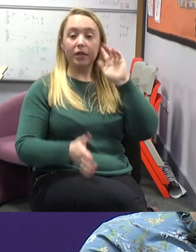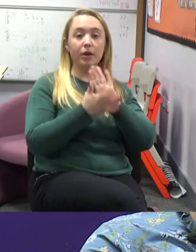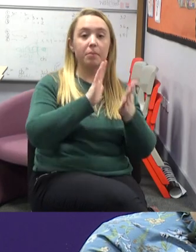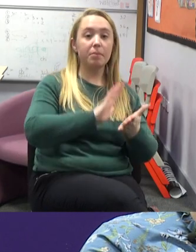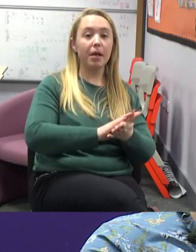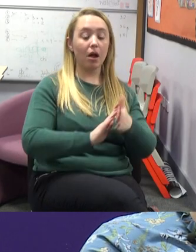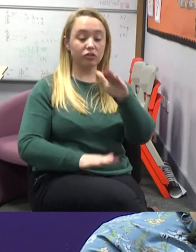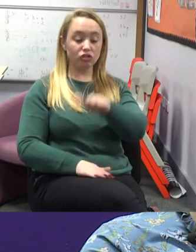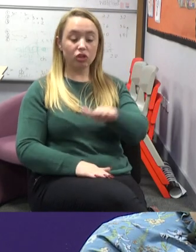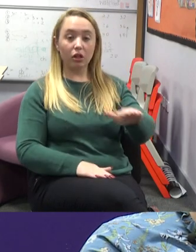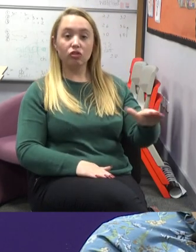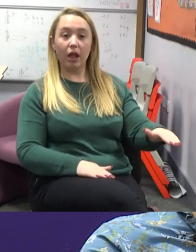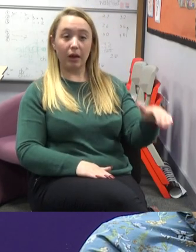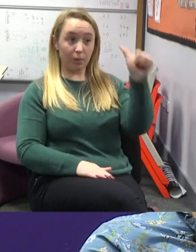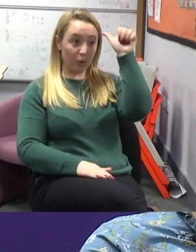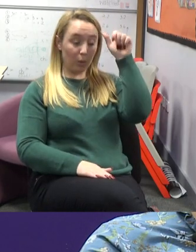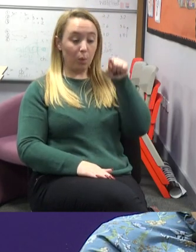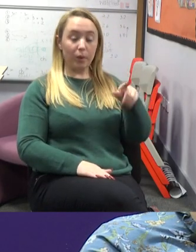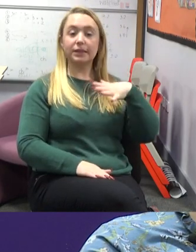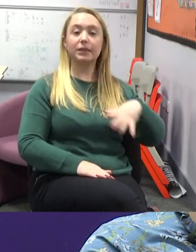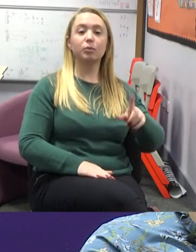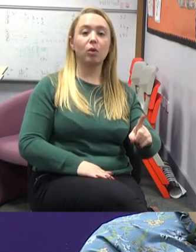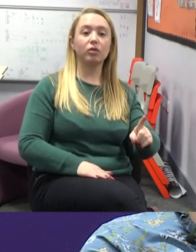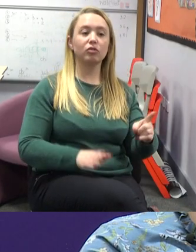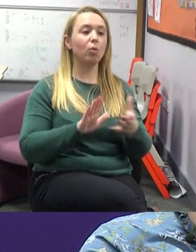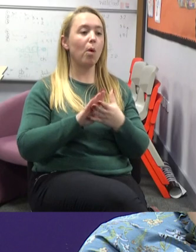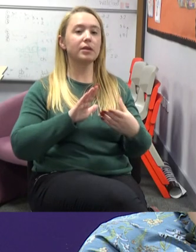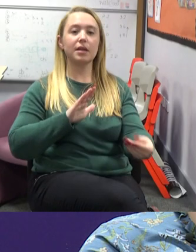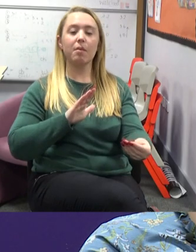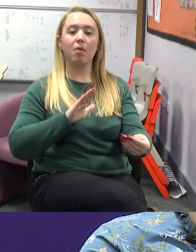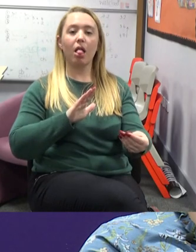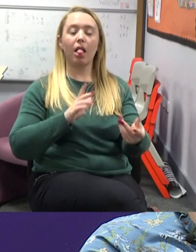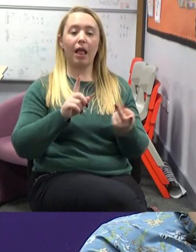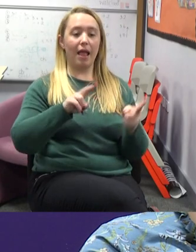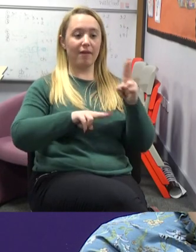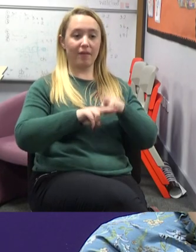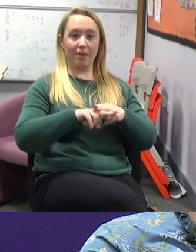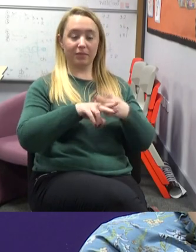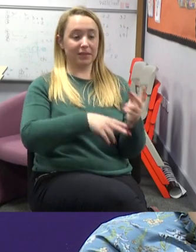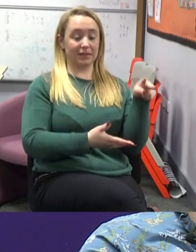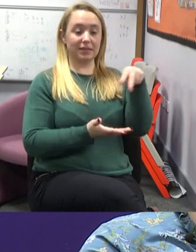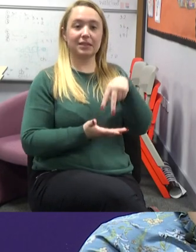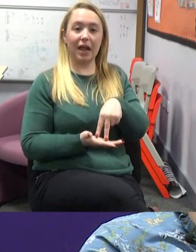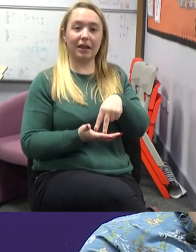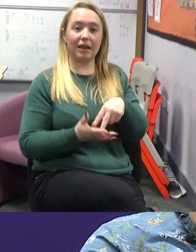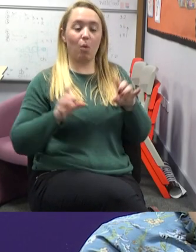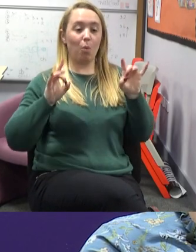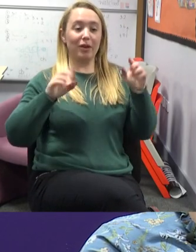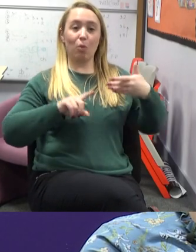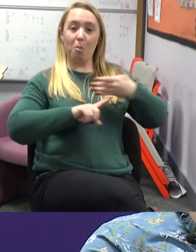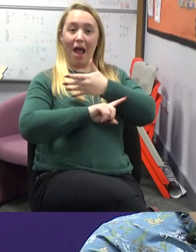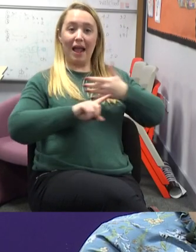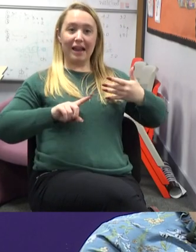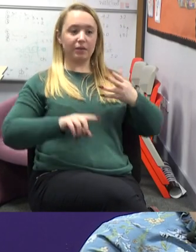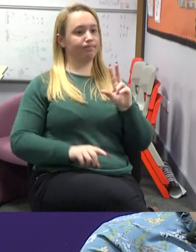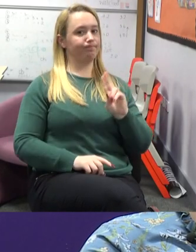example, simple things like making sure our back isn't to the window so that we're not in silhouette and our faces can be seen, our lips